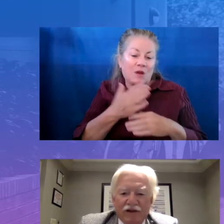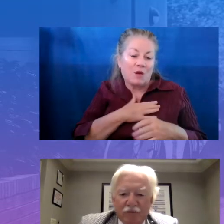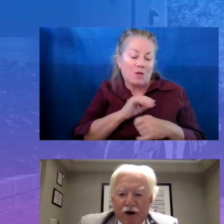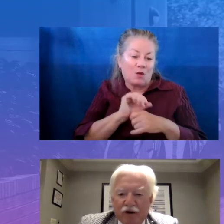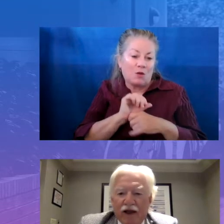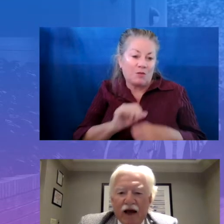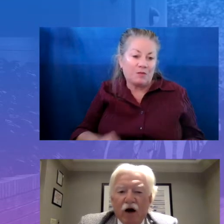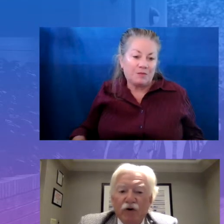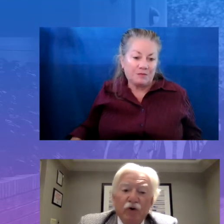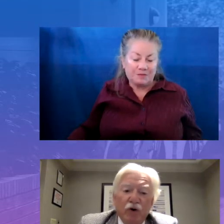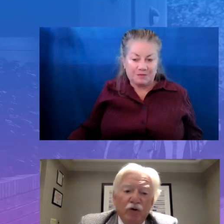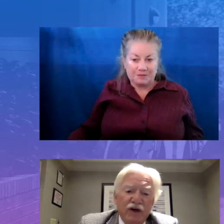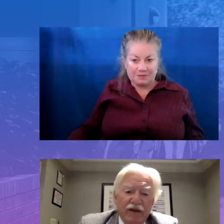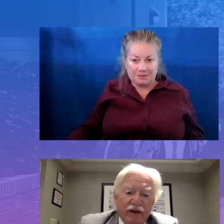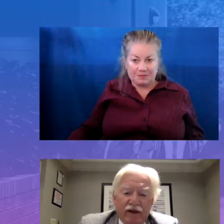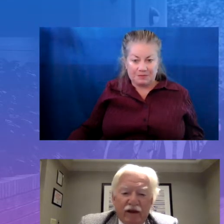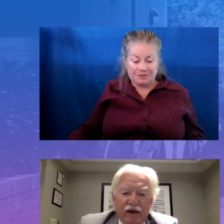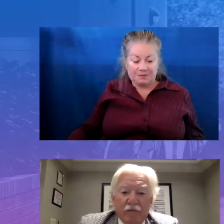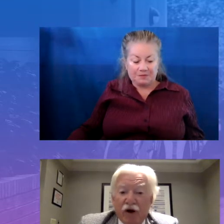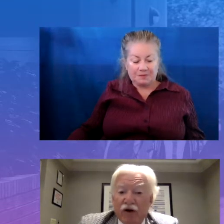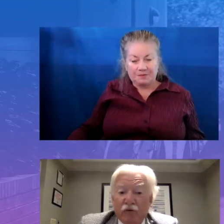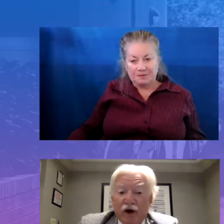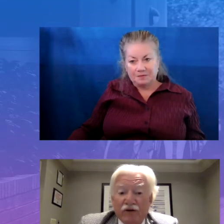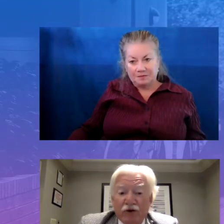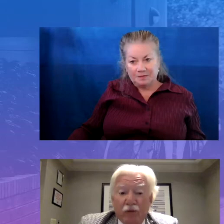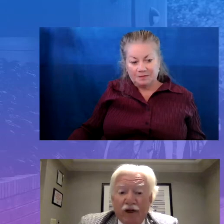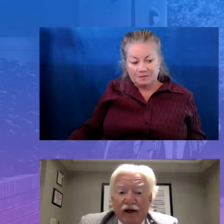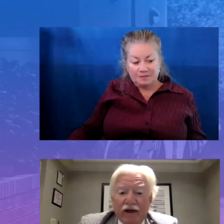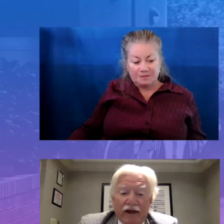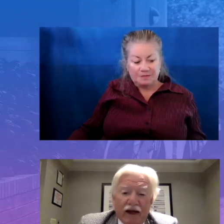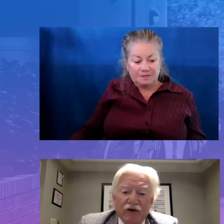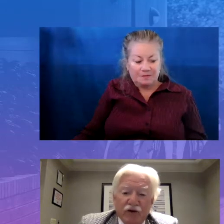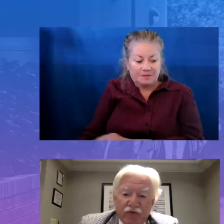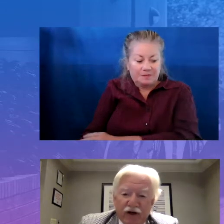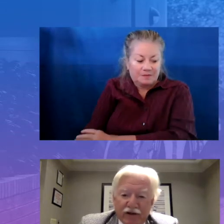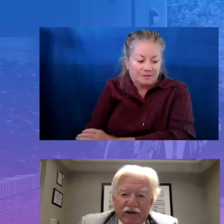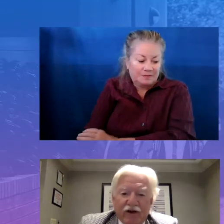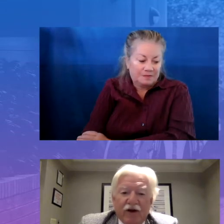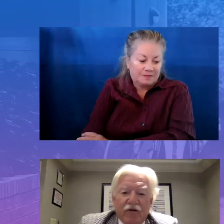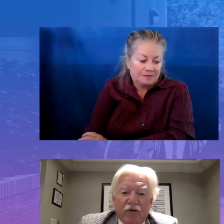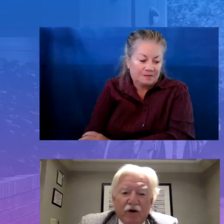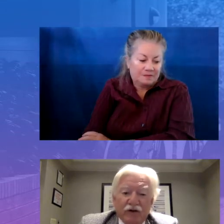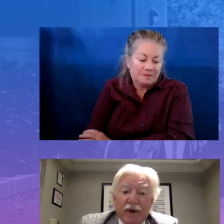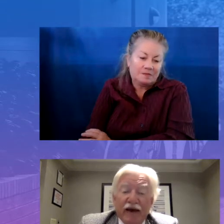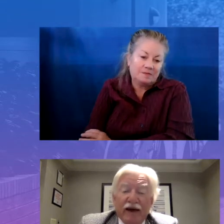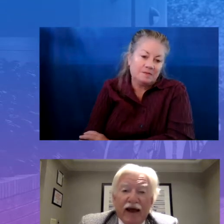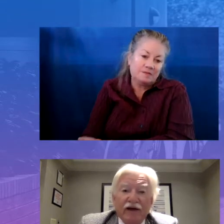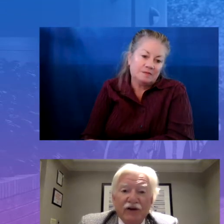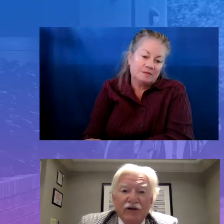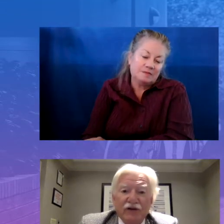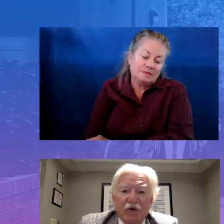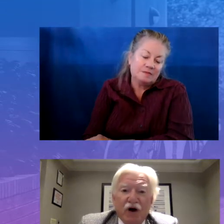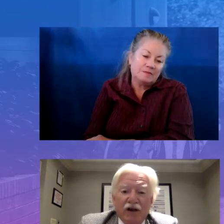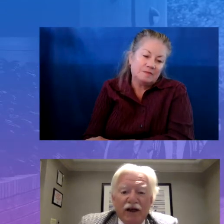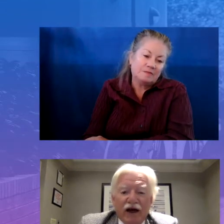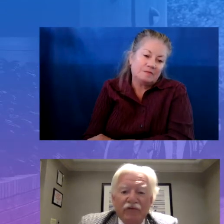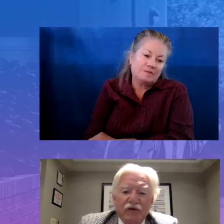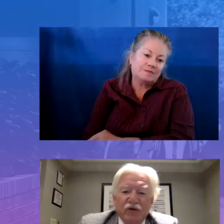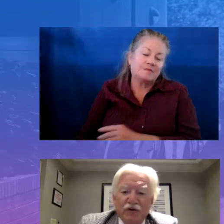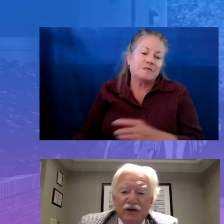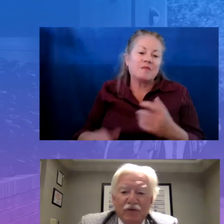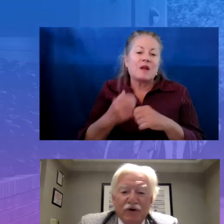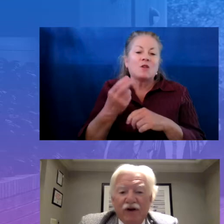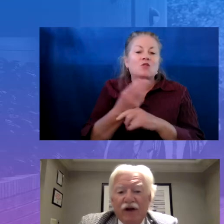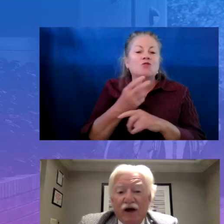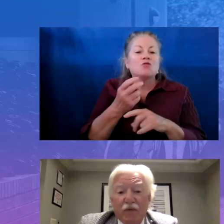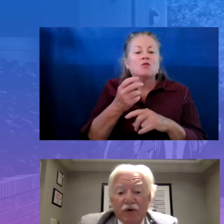please tell us about how you're using the American Rescue Plan ESSER funds for expanded access to quality after